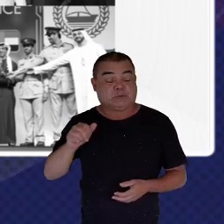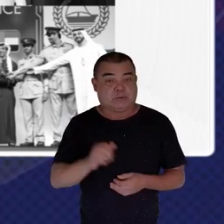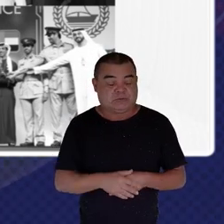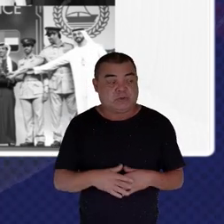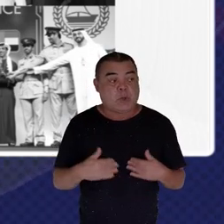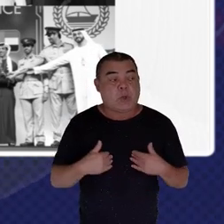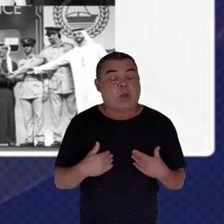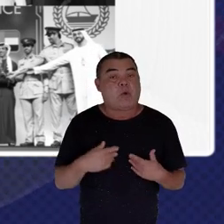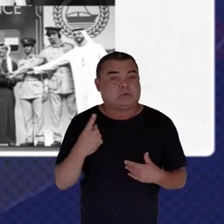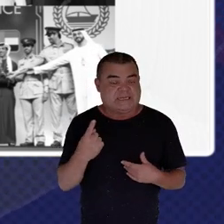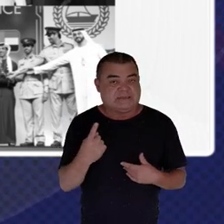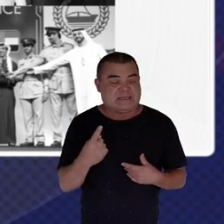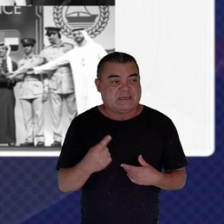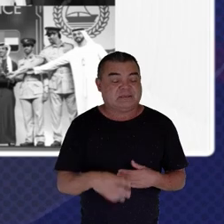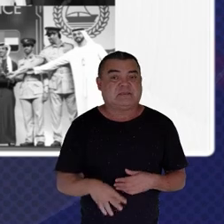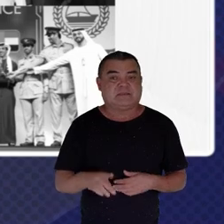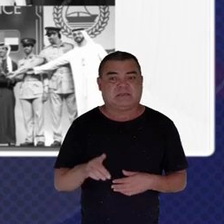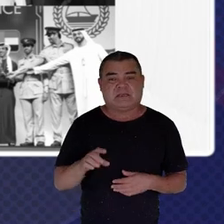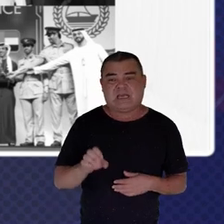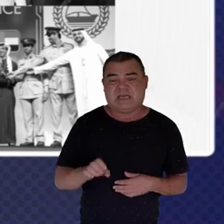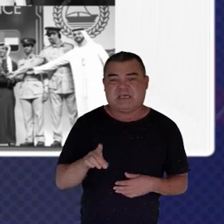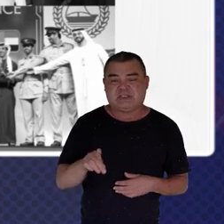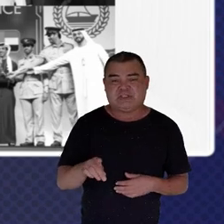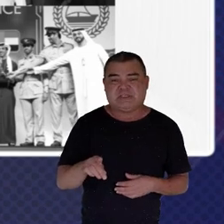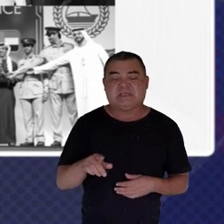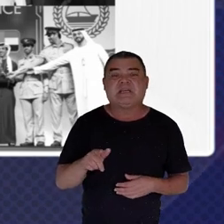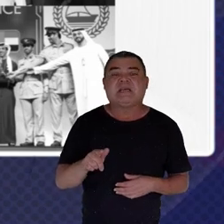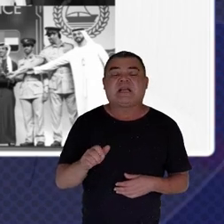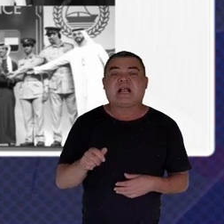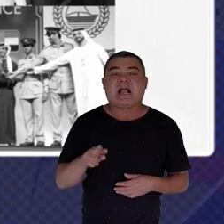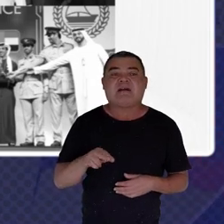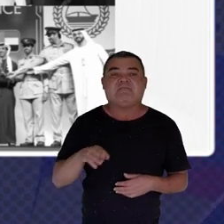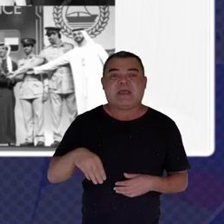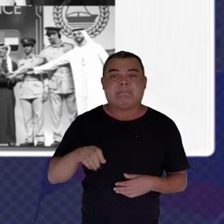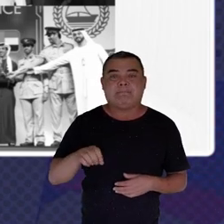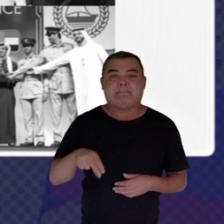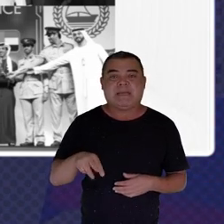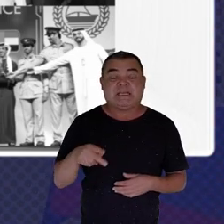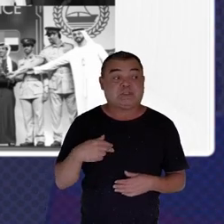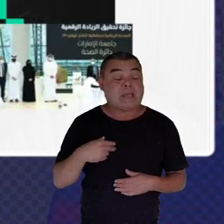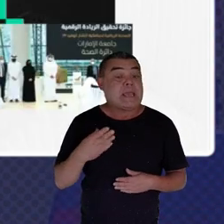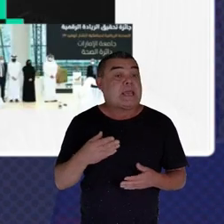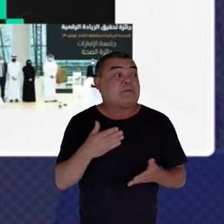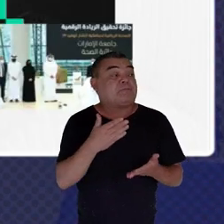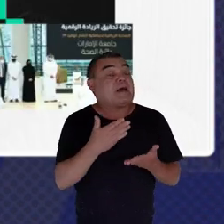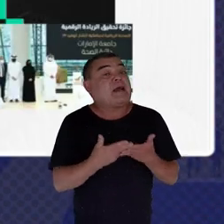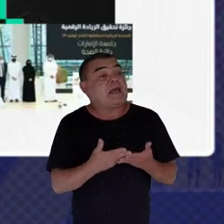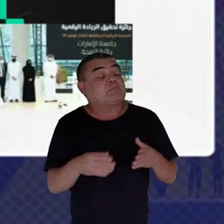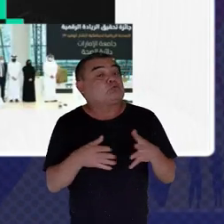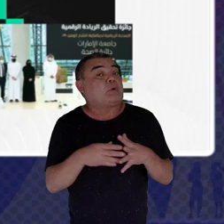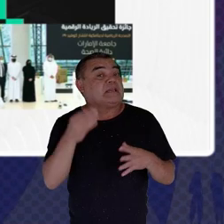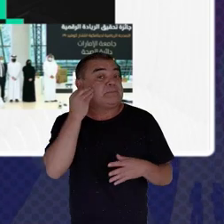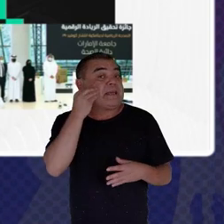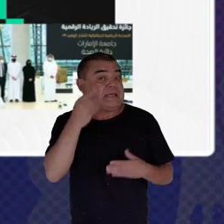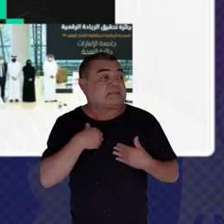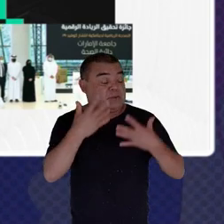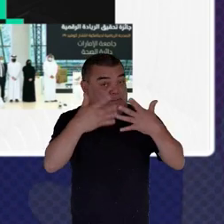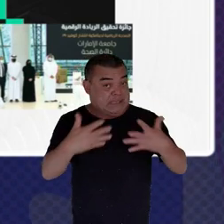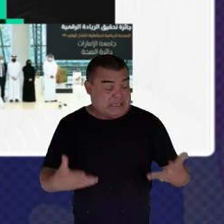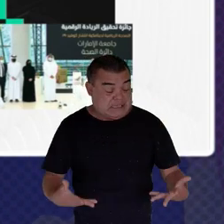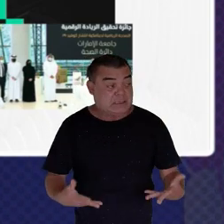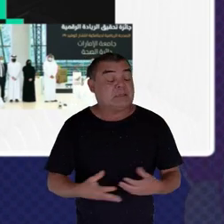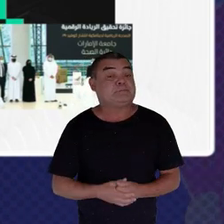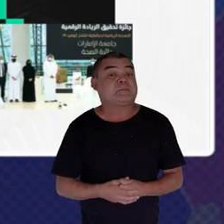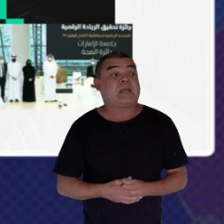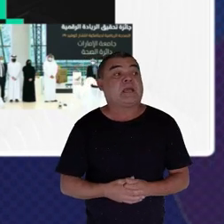Government Award And it's part of the Edge of Government experience That I explained in the World Government Summit But ultimately it's also